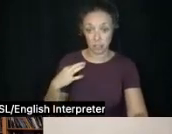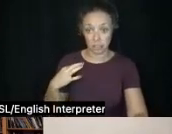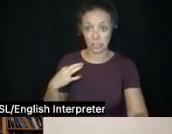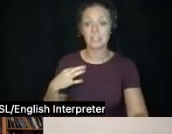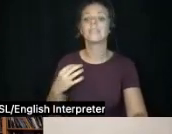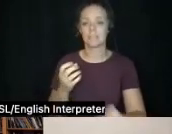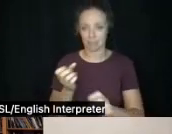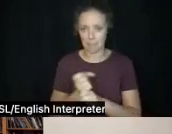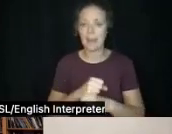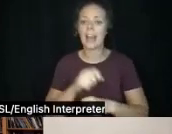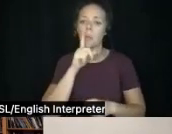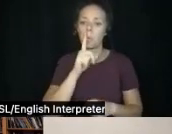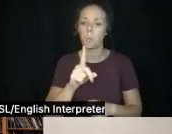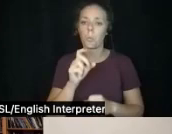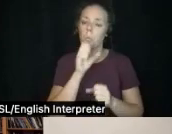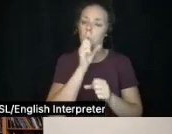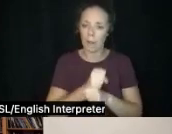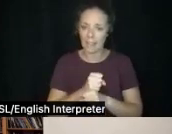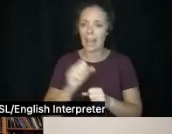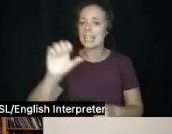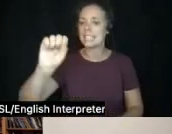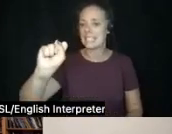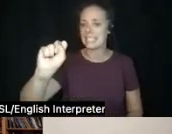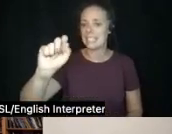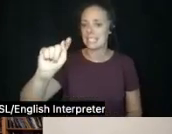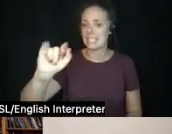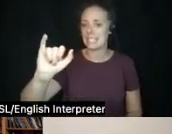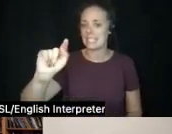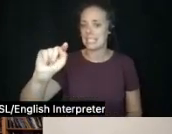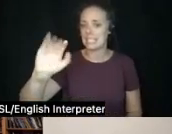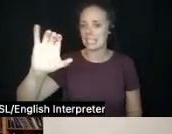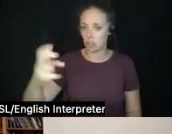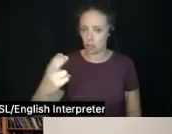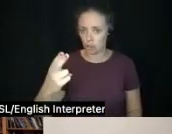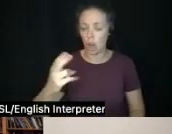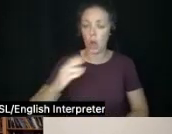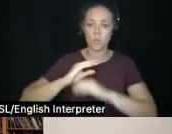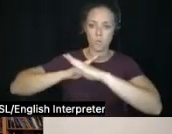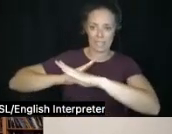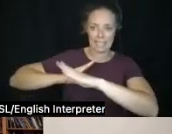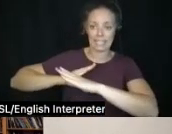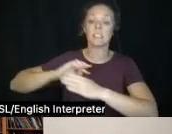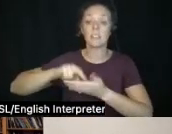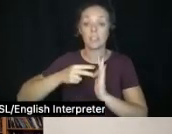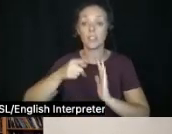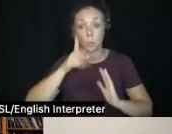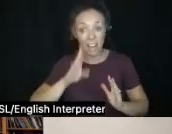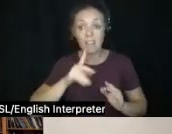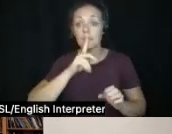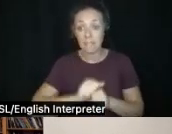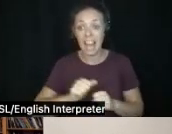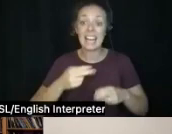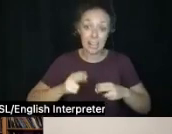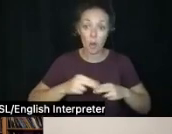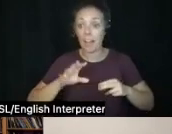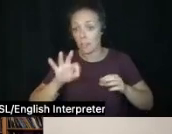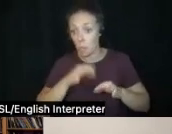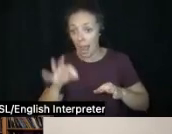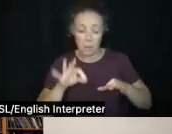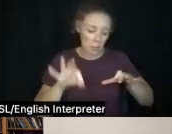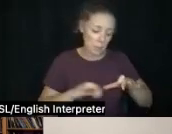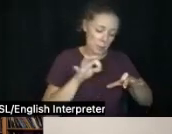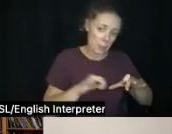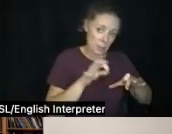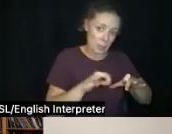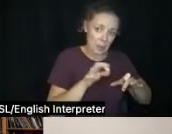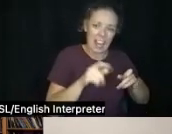a stitch resist. So literally using needle and thread in a particular pattern on the t-shirt, pulling the